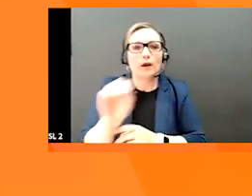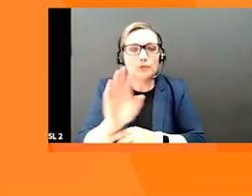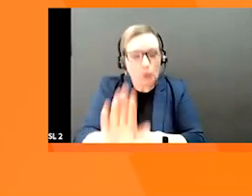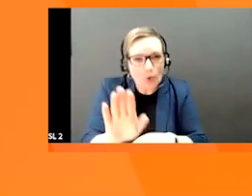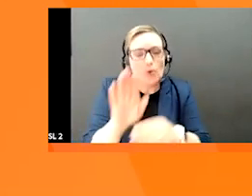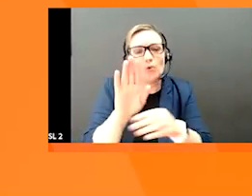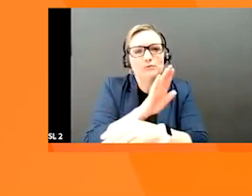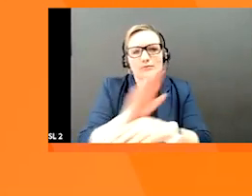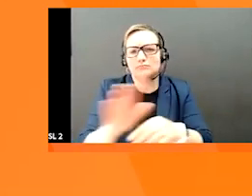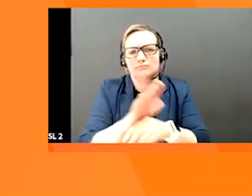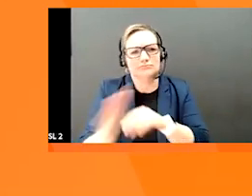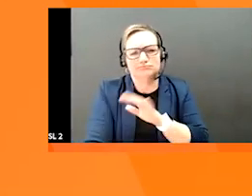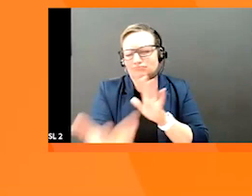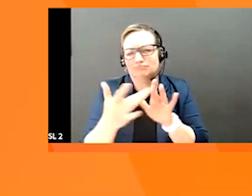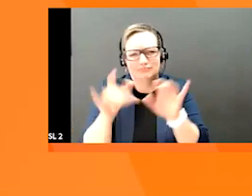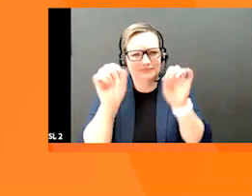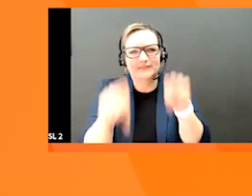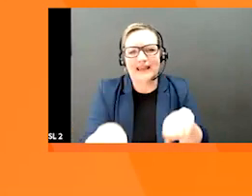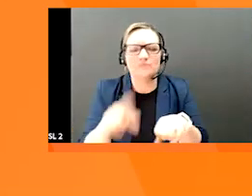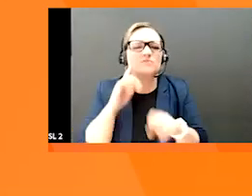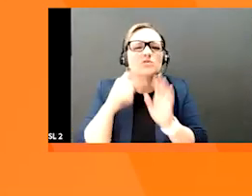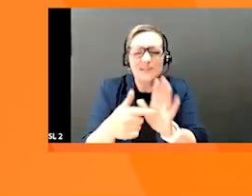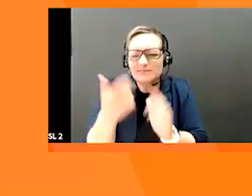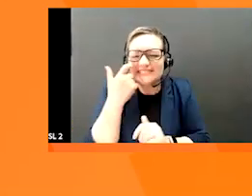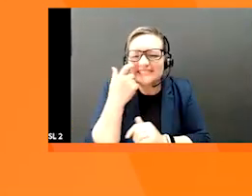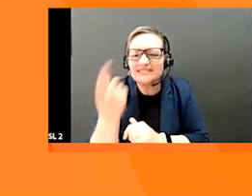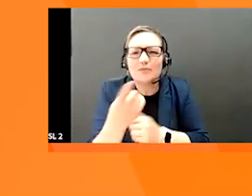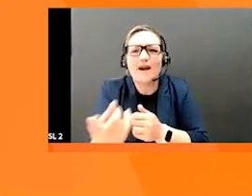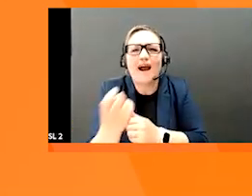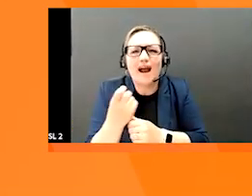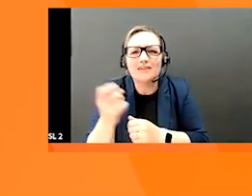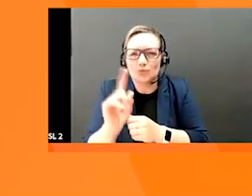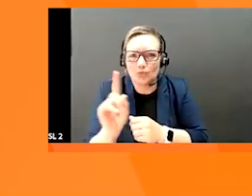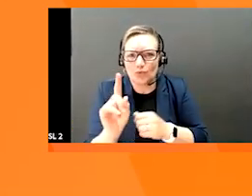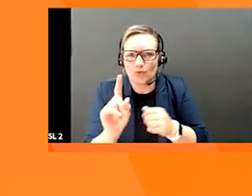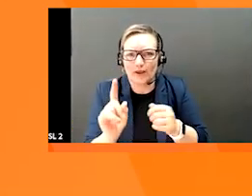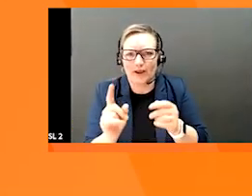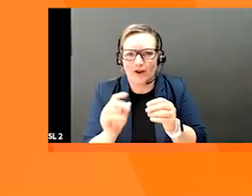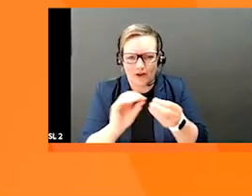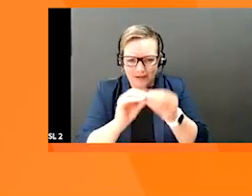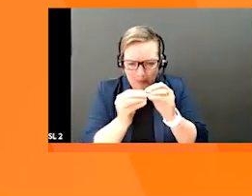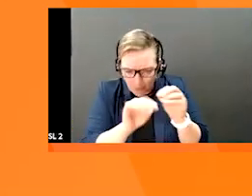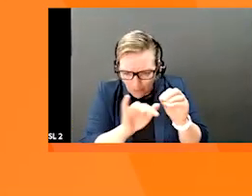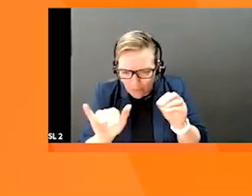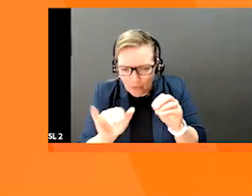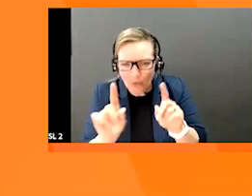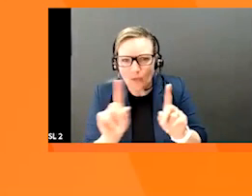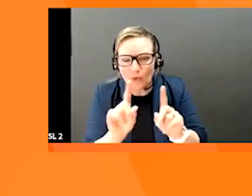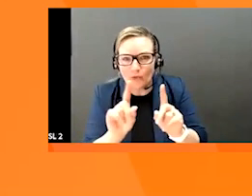around packaging and where you need to put a barcode, whether it's on the packaging or it's on the